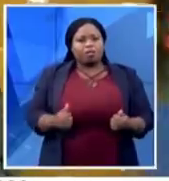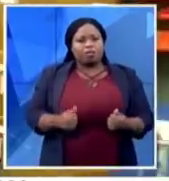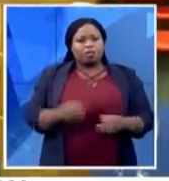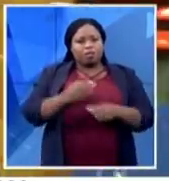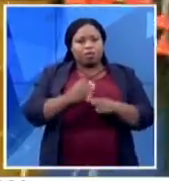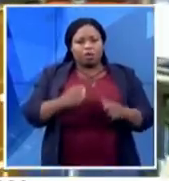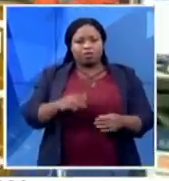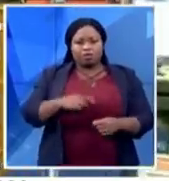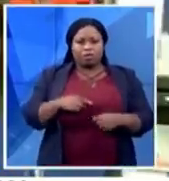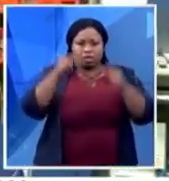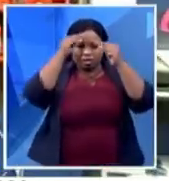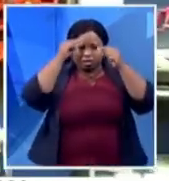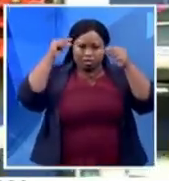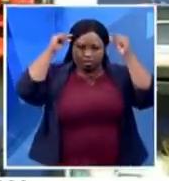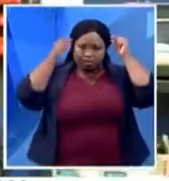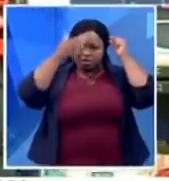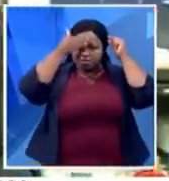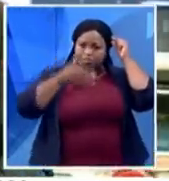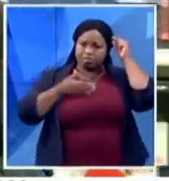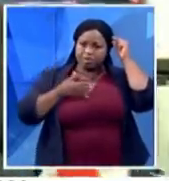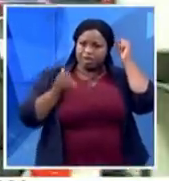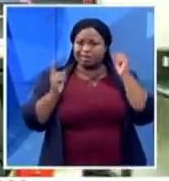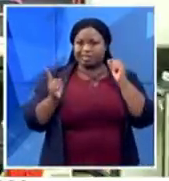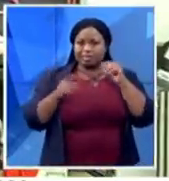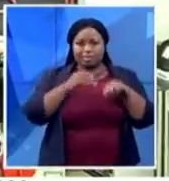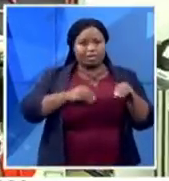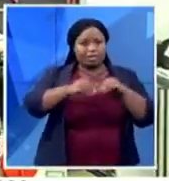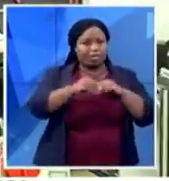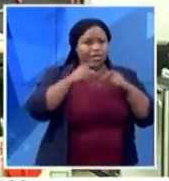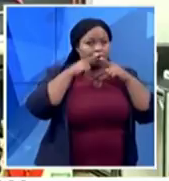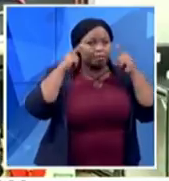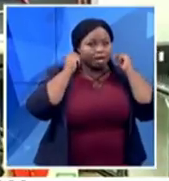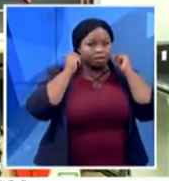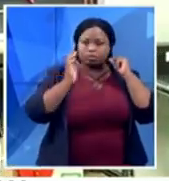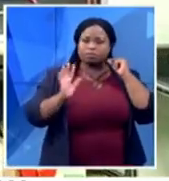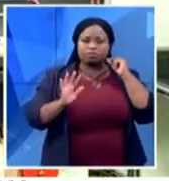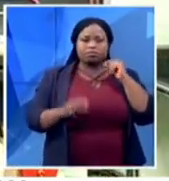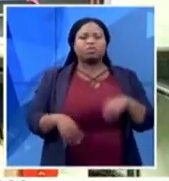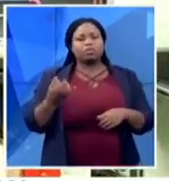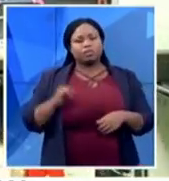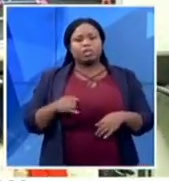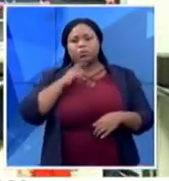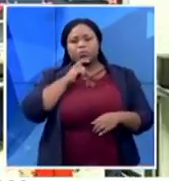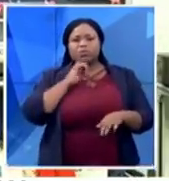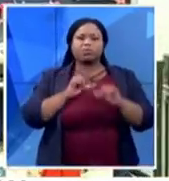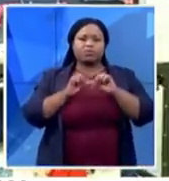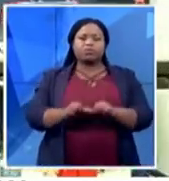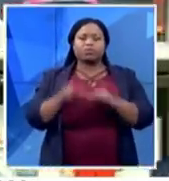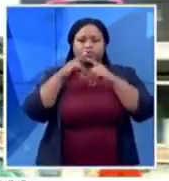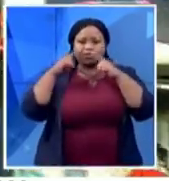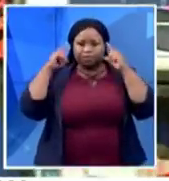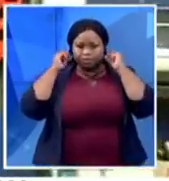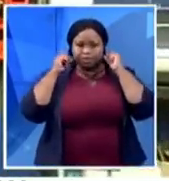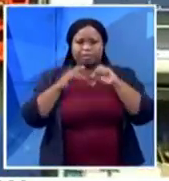And now this is not a replacement of the standard mask that we used to, but of course, it will offer that extra layer of protection. We know, of course,